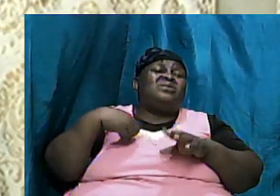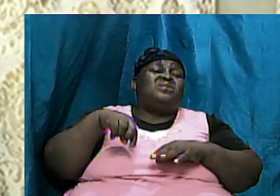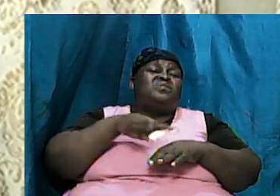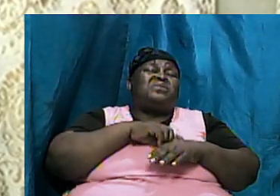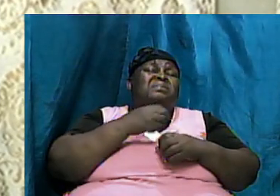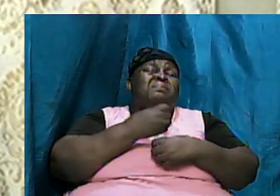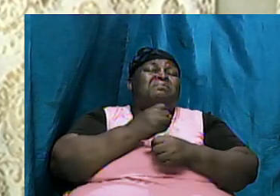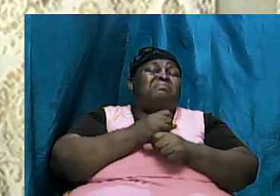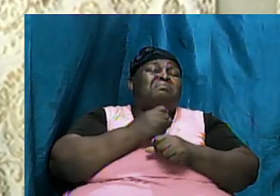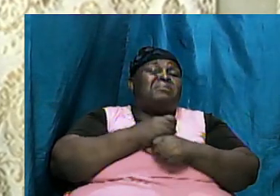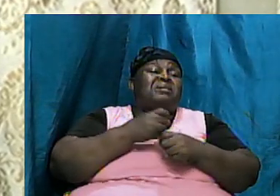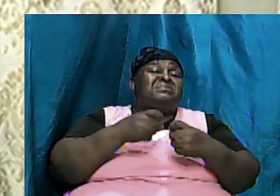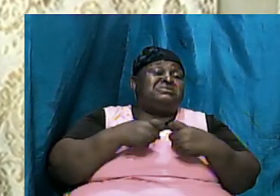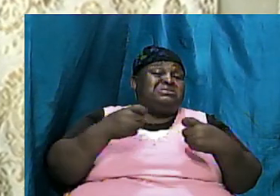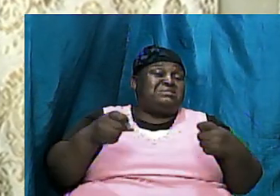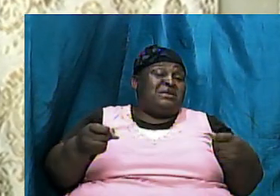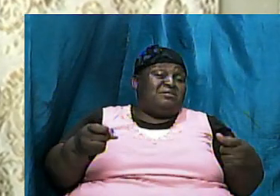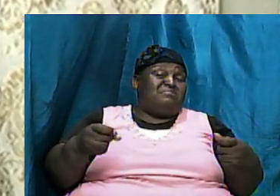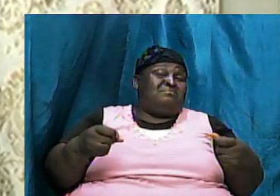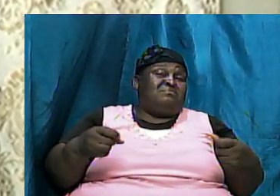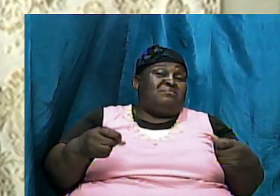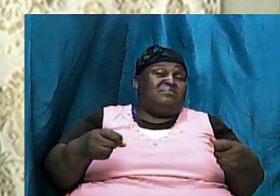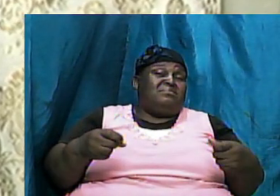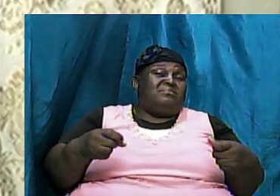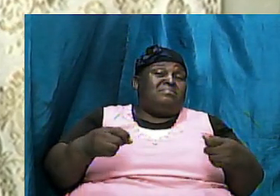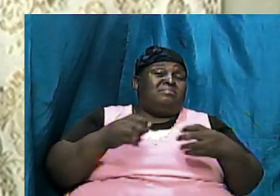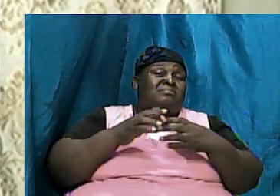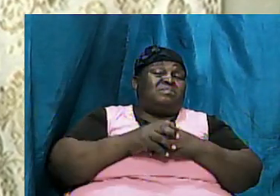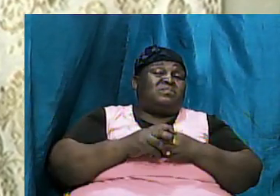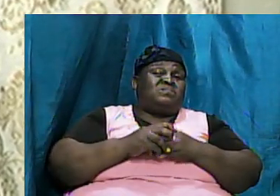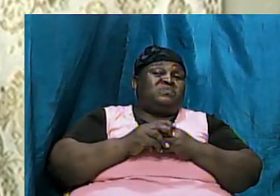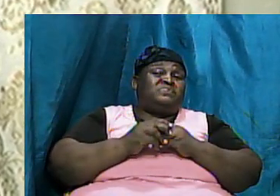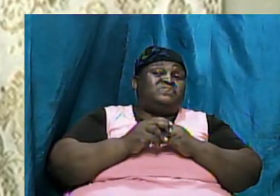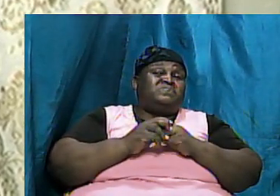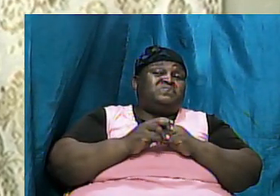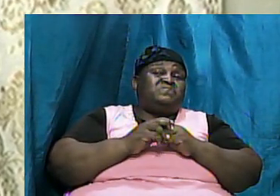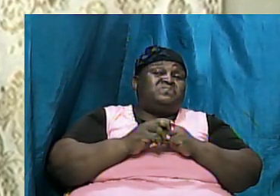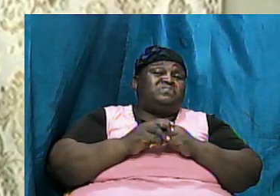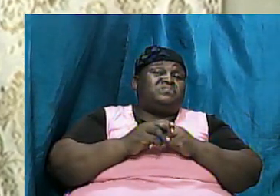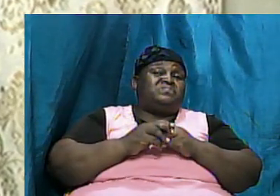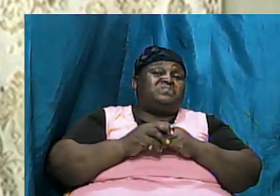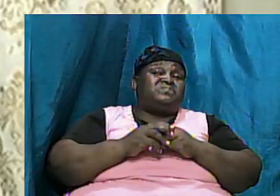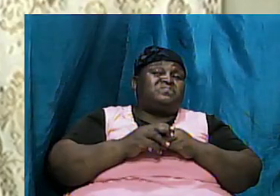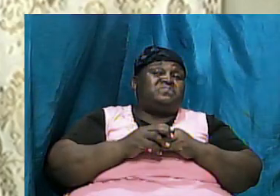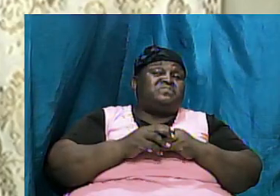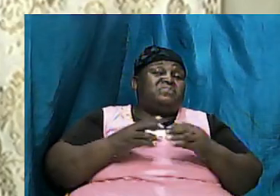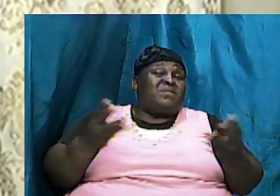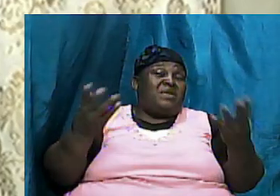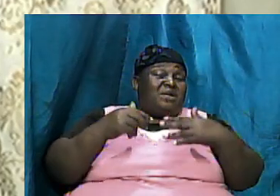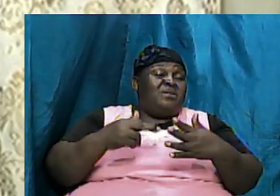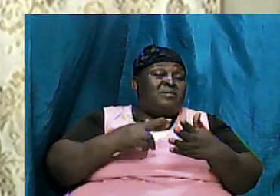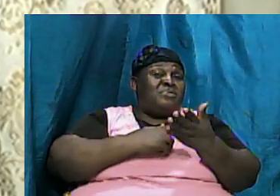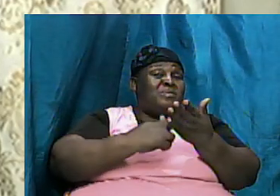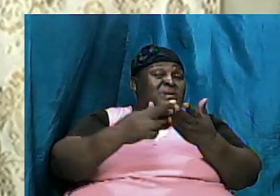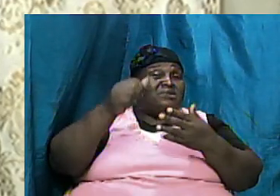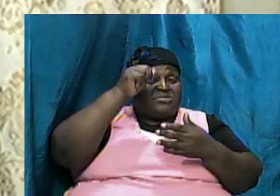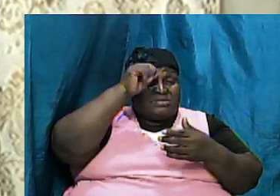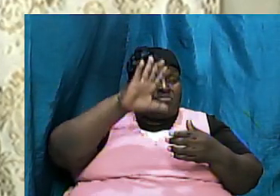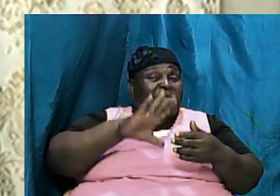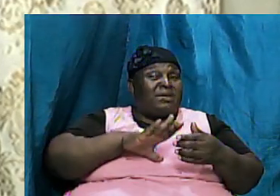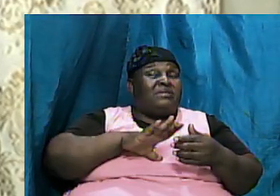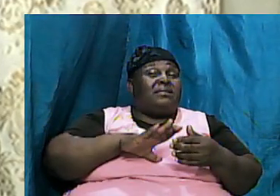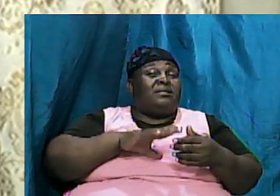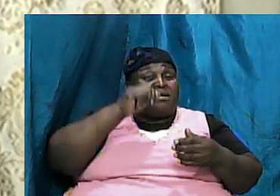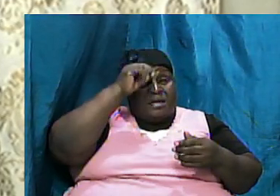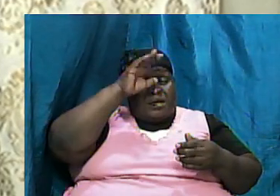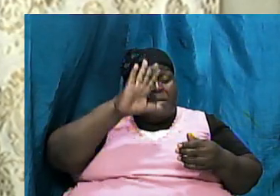it just look at the survey here a righteous man here a